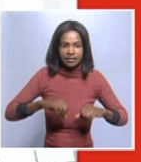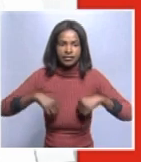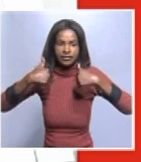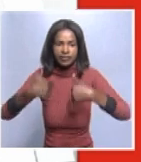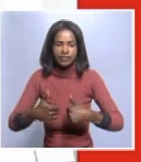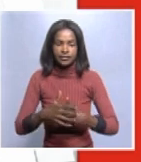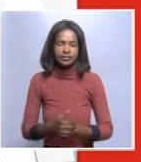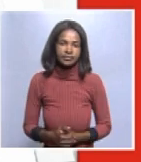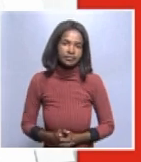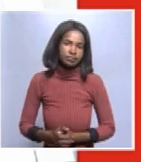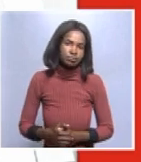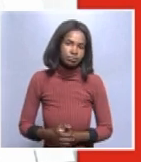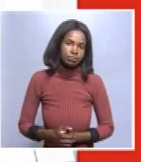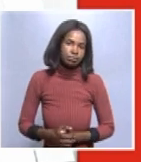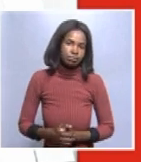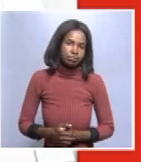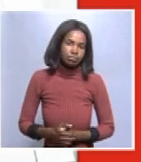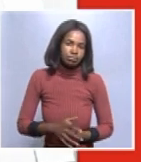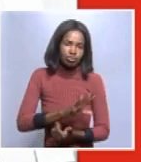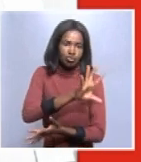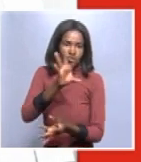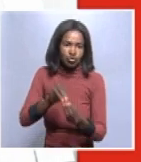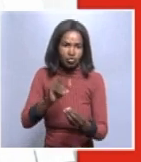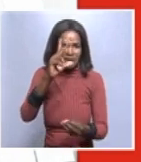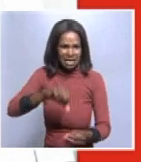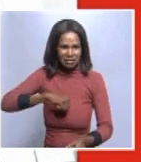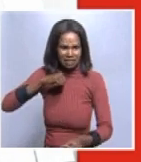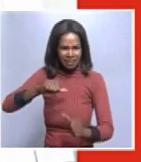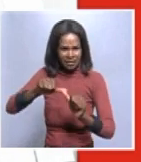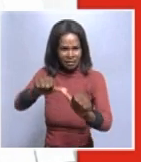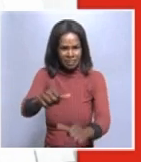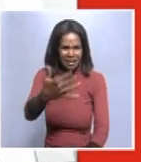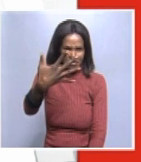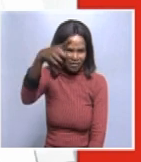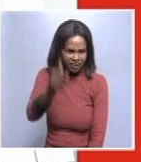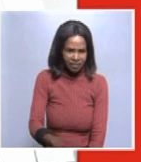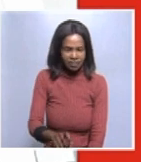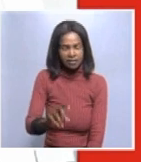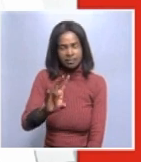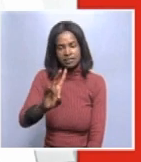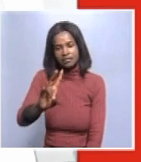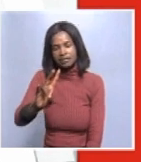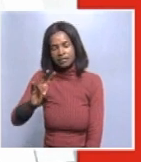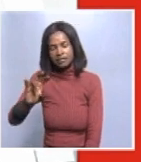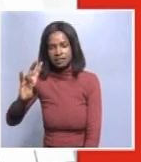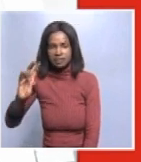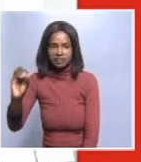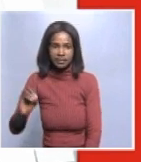We now have the number of active cases totaling 5,770.